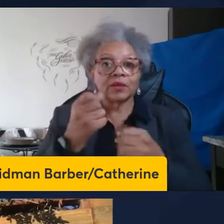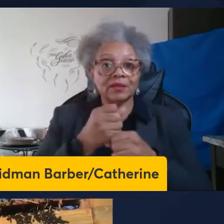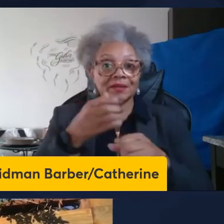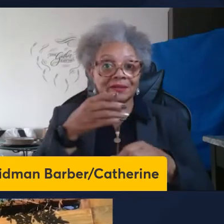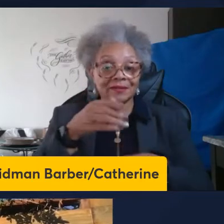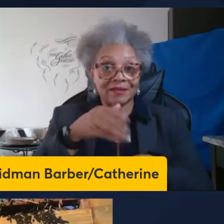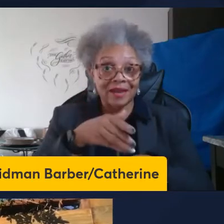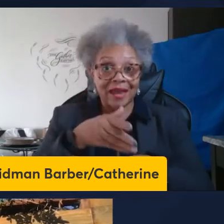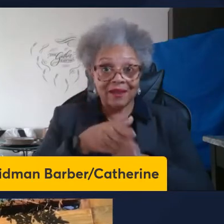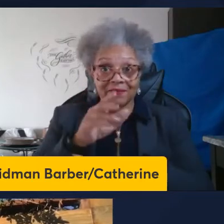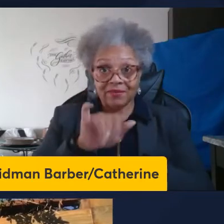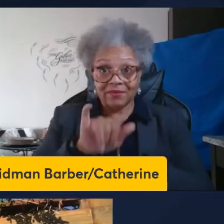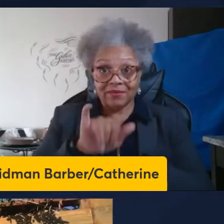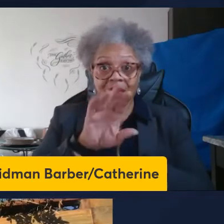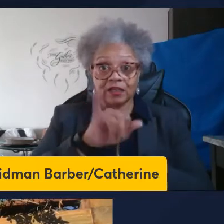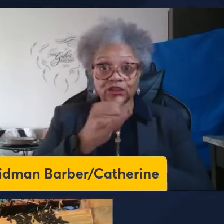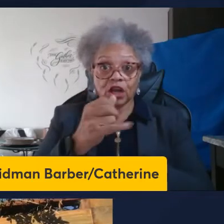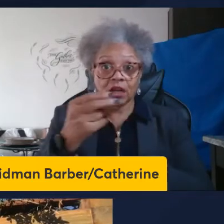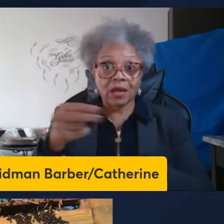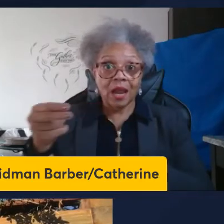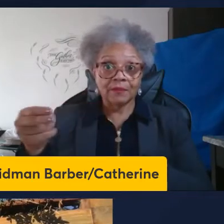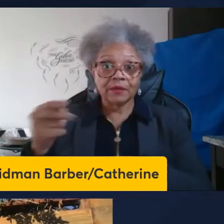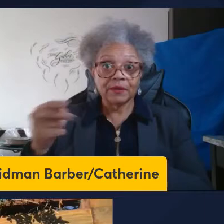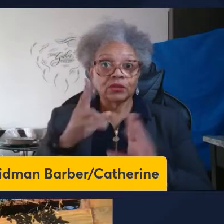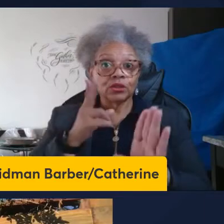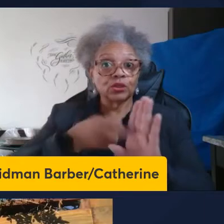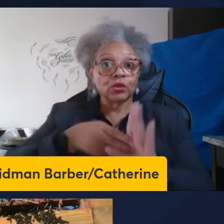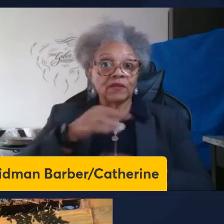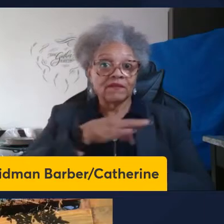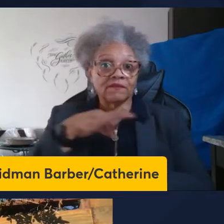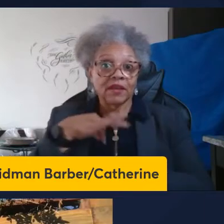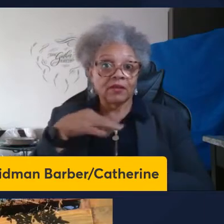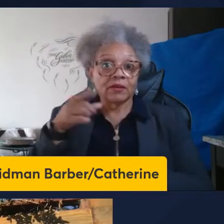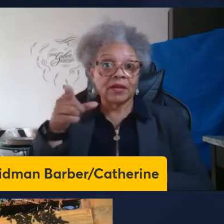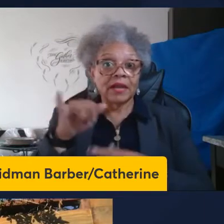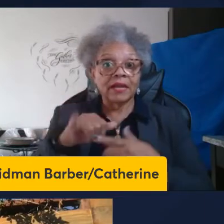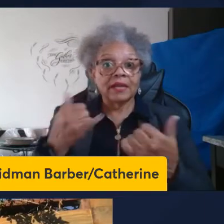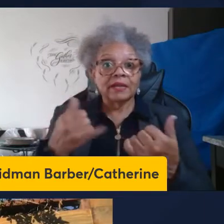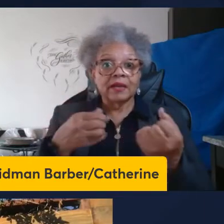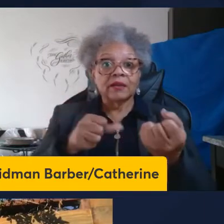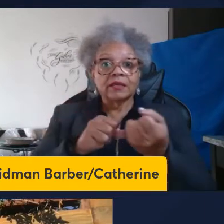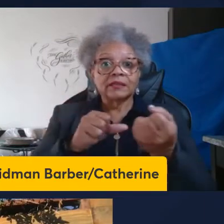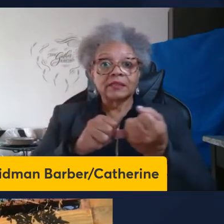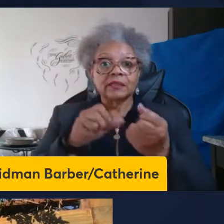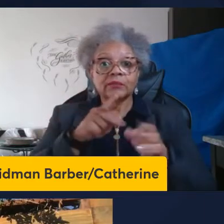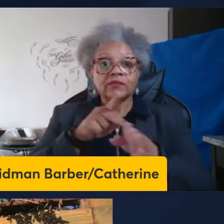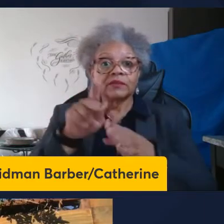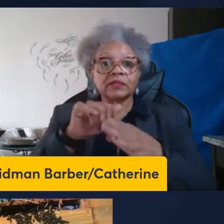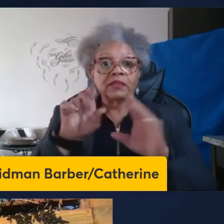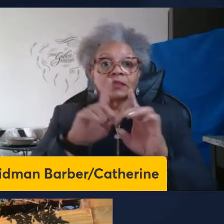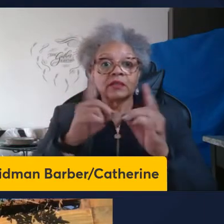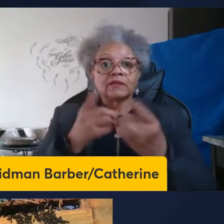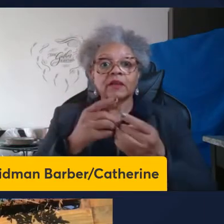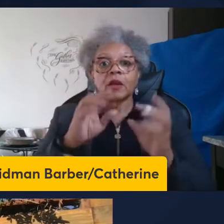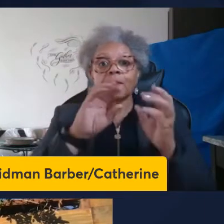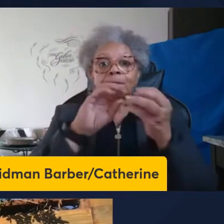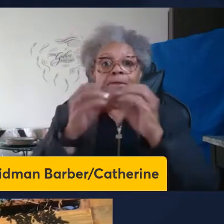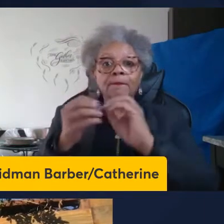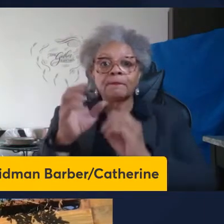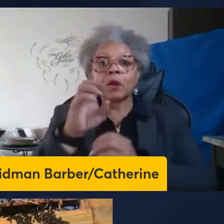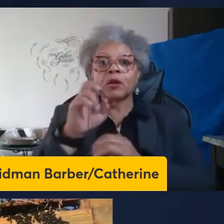Hopkins University, Diona joined the faculty and is currently an assistant professor in the Department of Molecular and Comparative